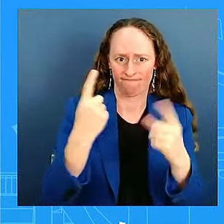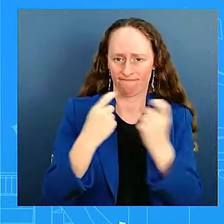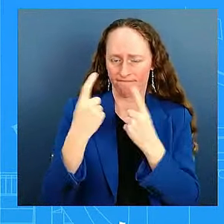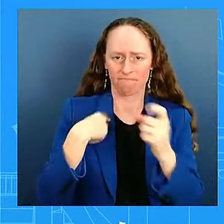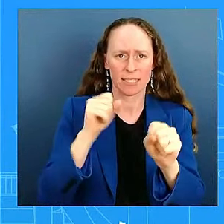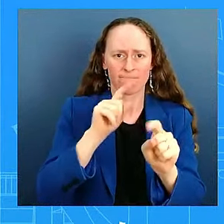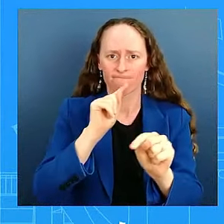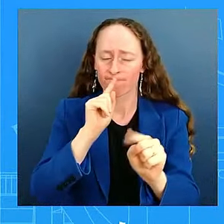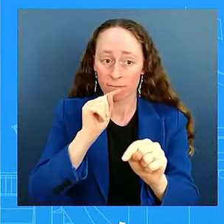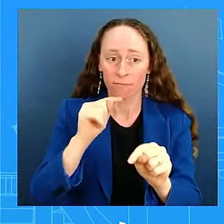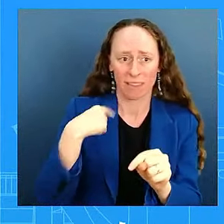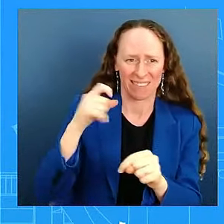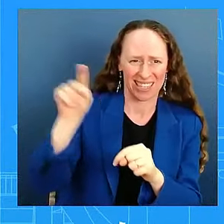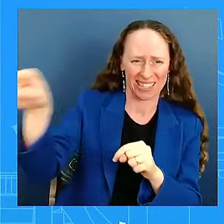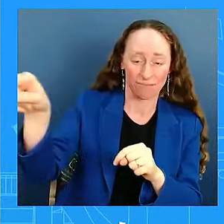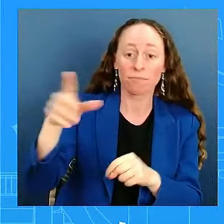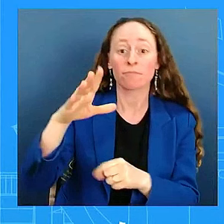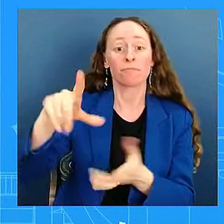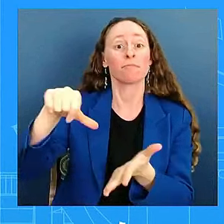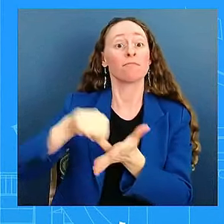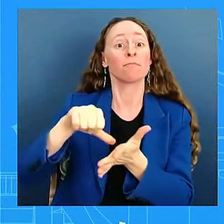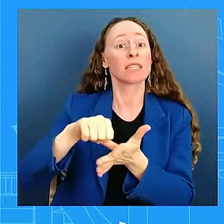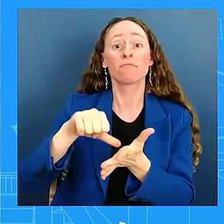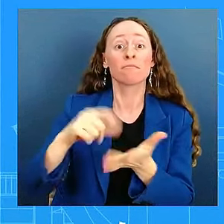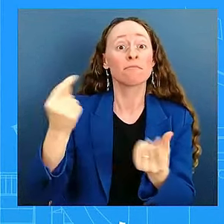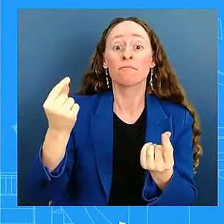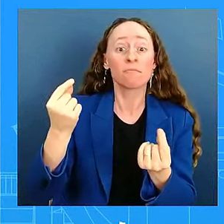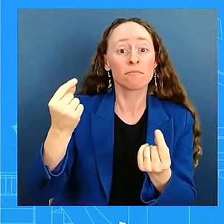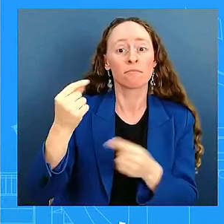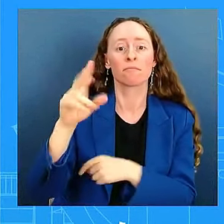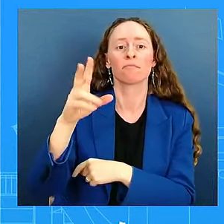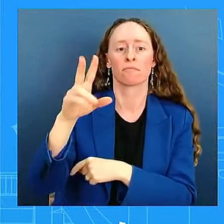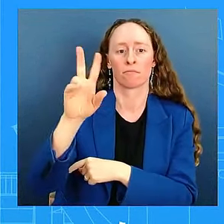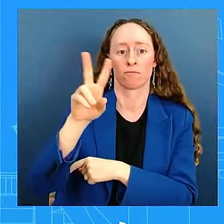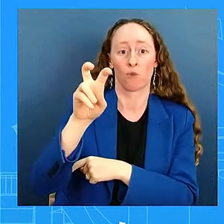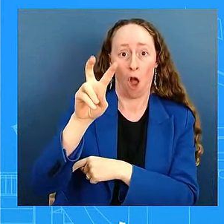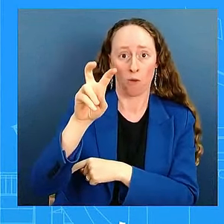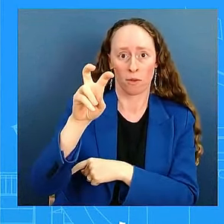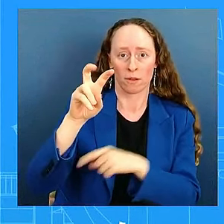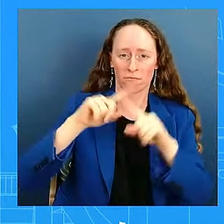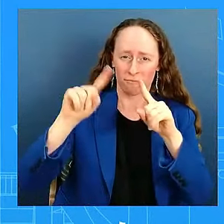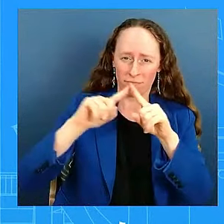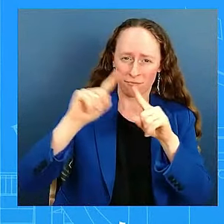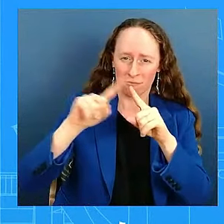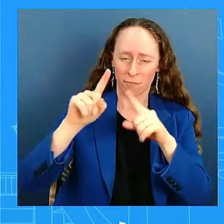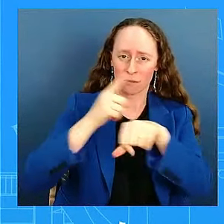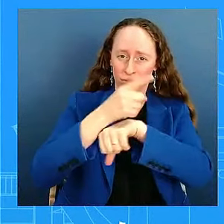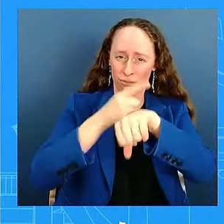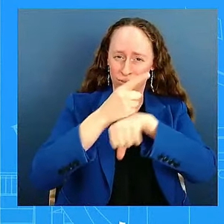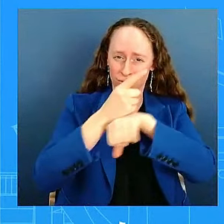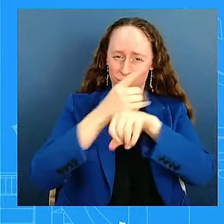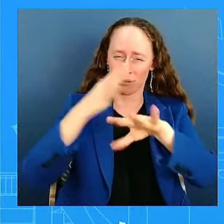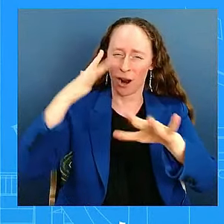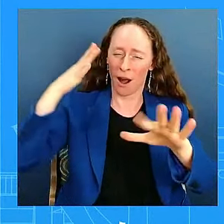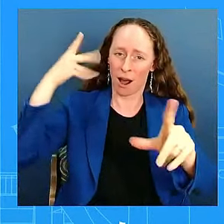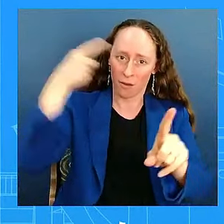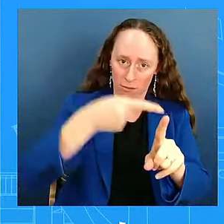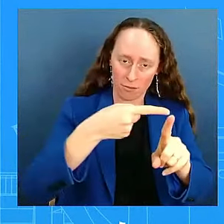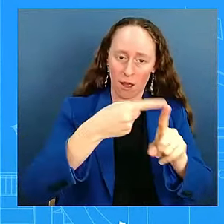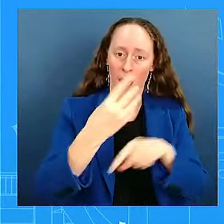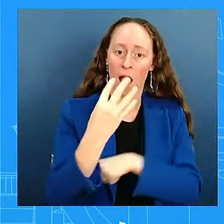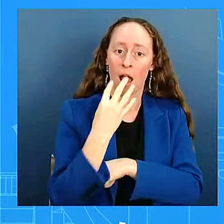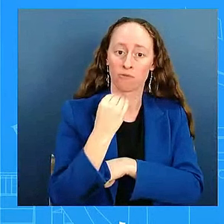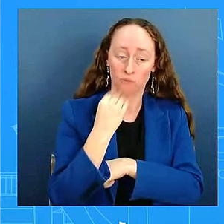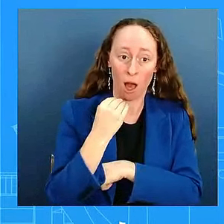200 ballistic missiles towards targets in Israel. The United States military coordinated closely with the Israeli Defense Forces